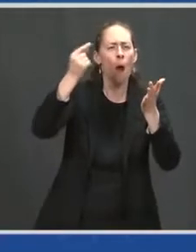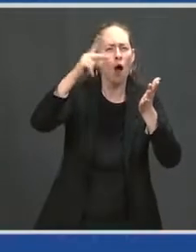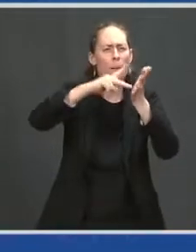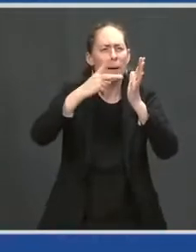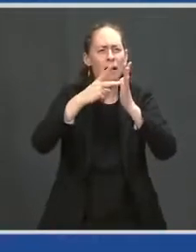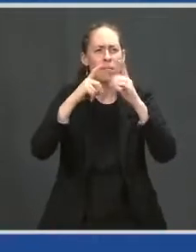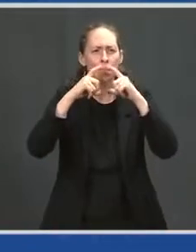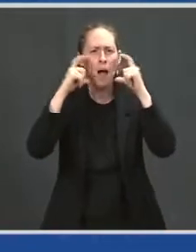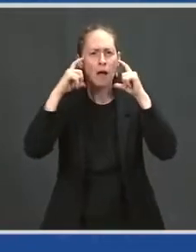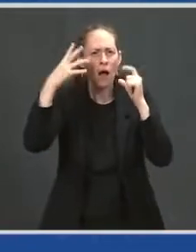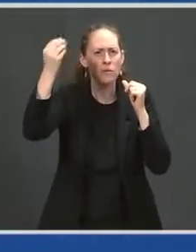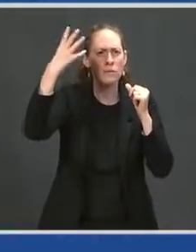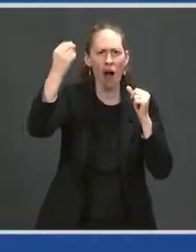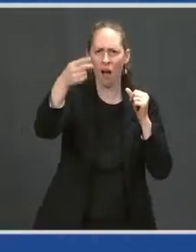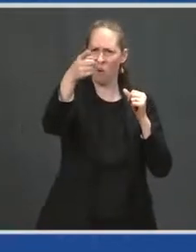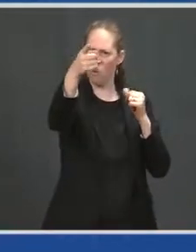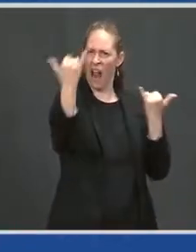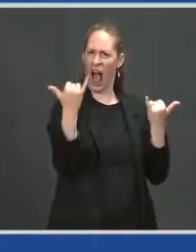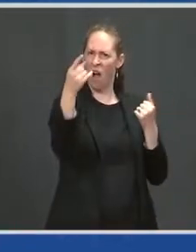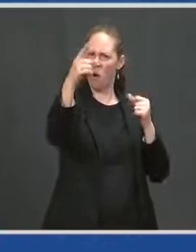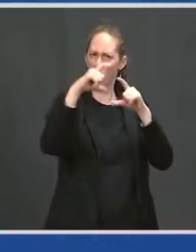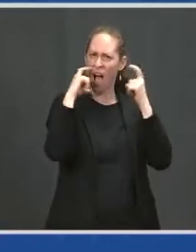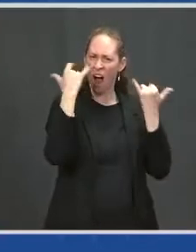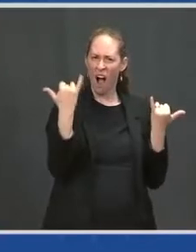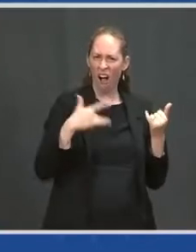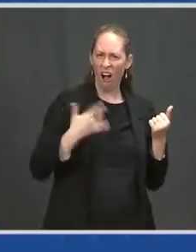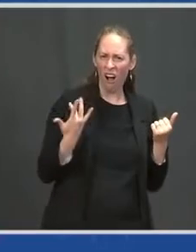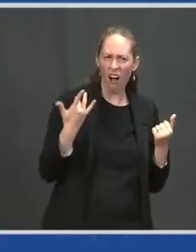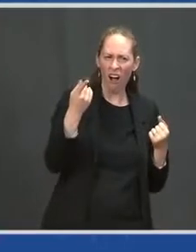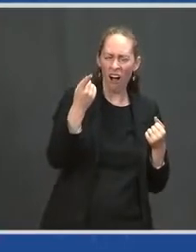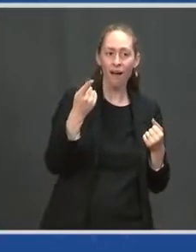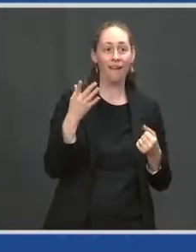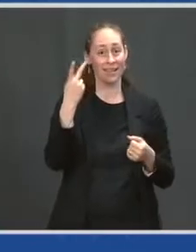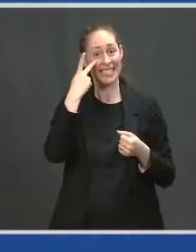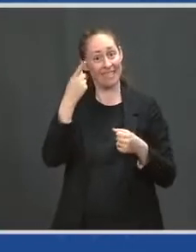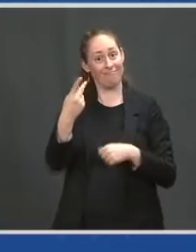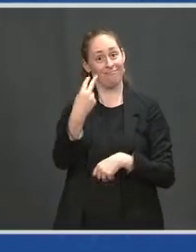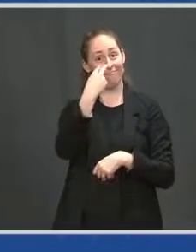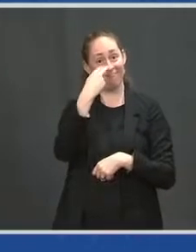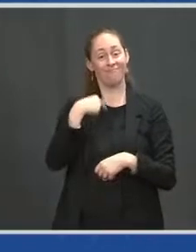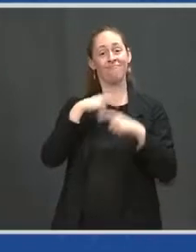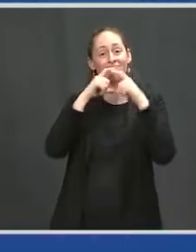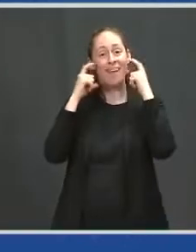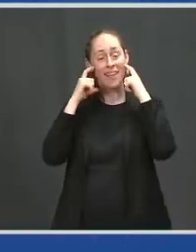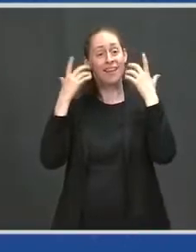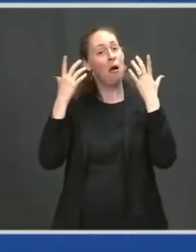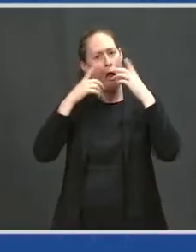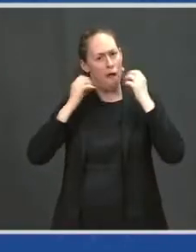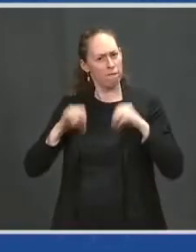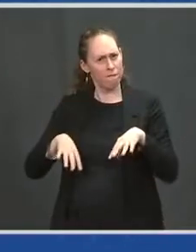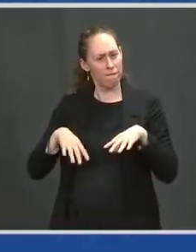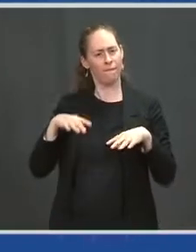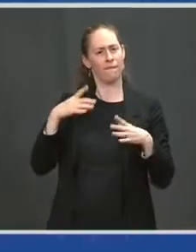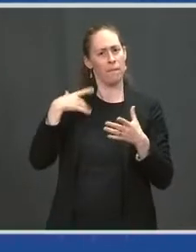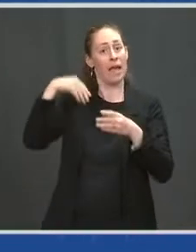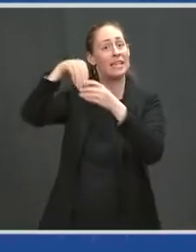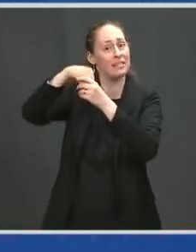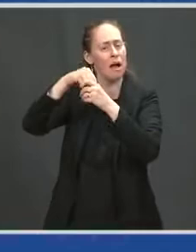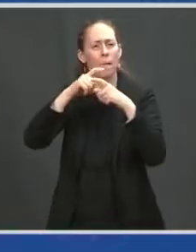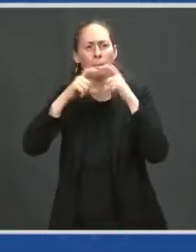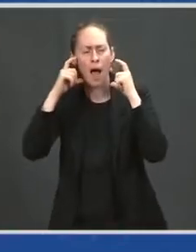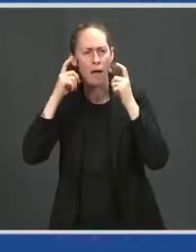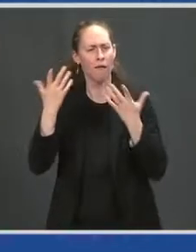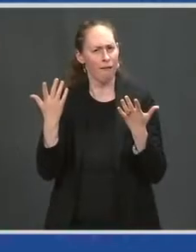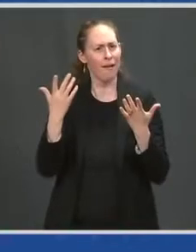mask outside alone? I'm watching me take it off and not put it back on to like an inside. Do you have any preconditions before meeting with Vladimir Putin?